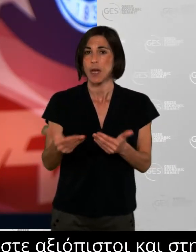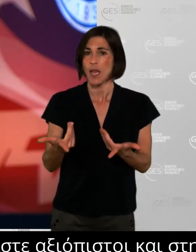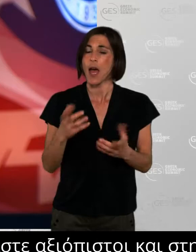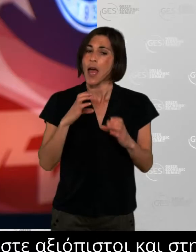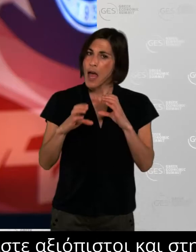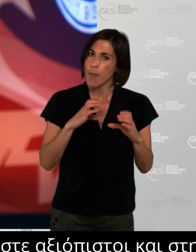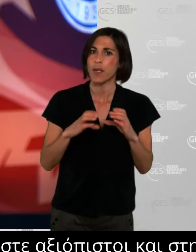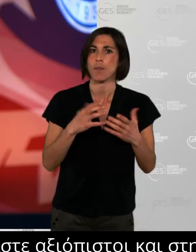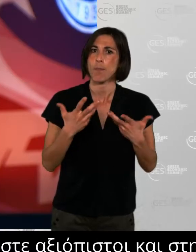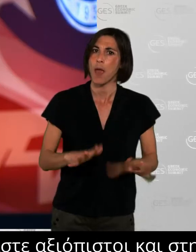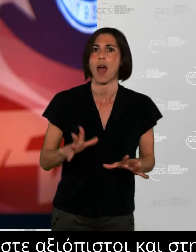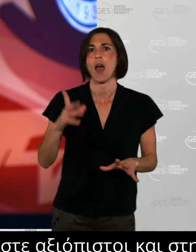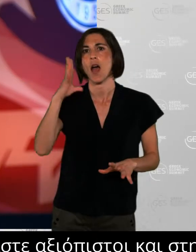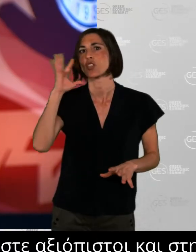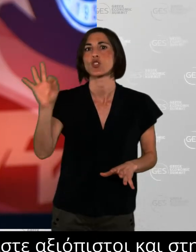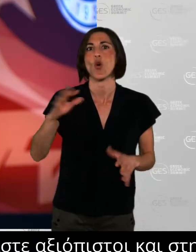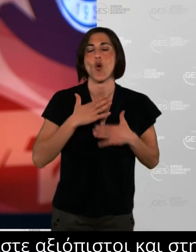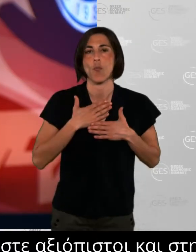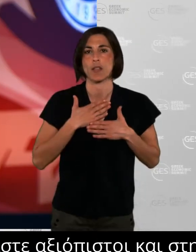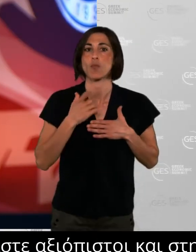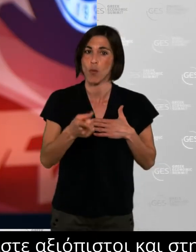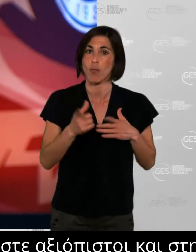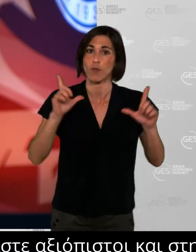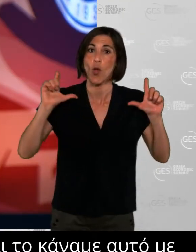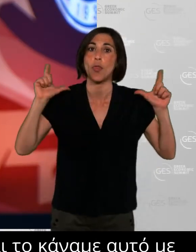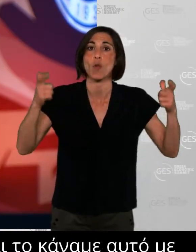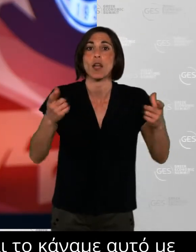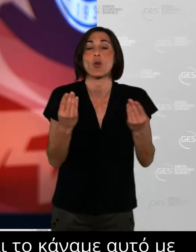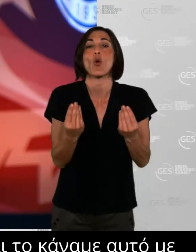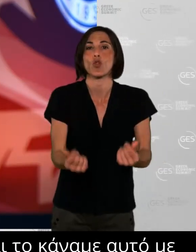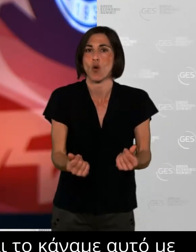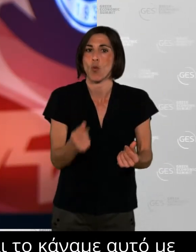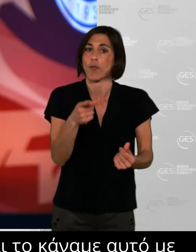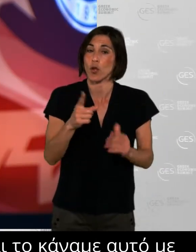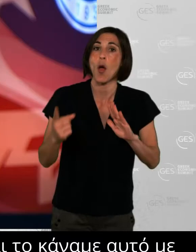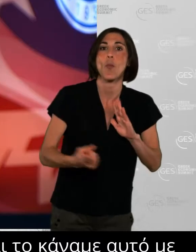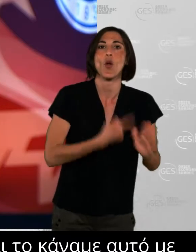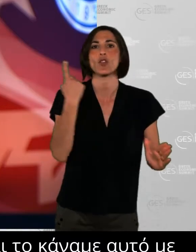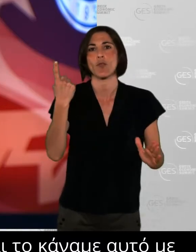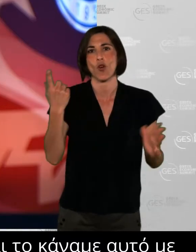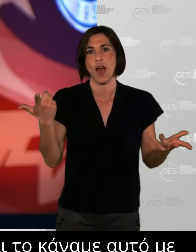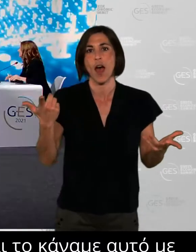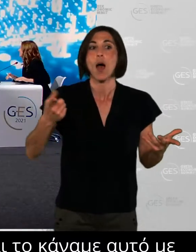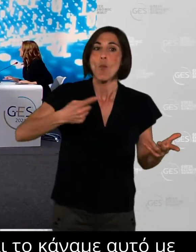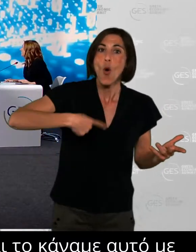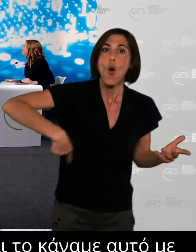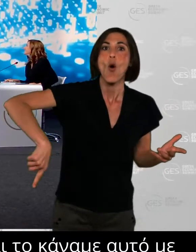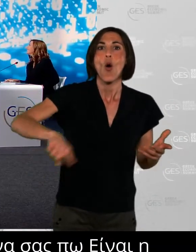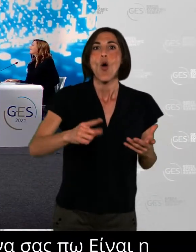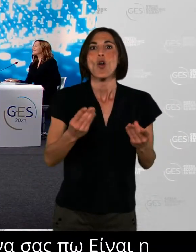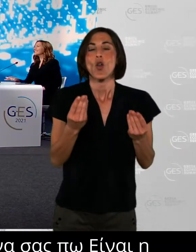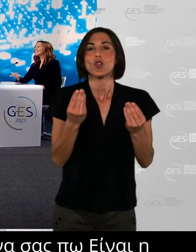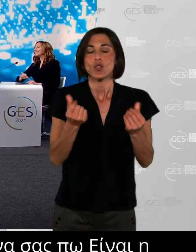democratize things in the organizations in my opinion so that leaders are closer to everybody. as well as you can see. So